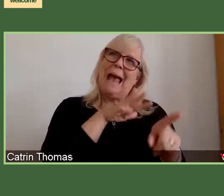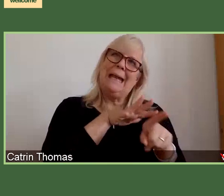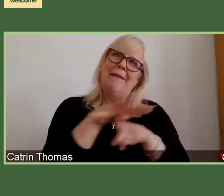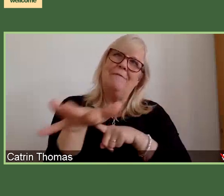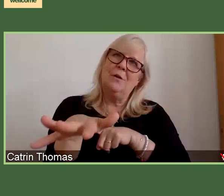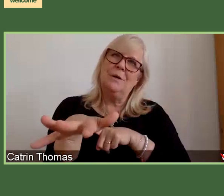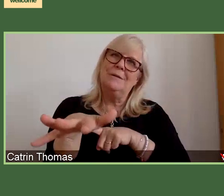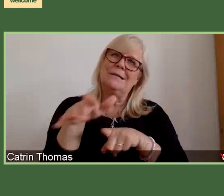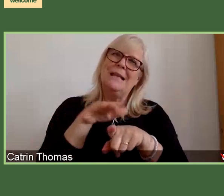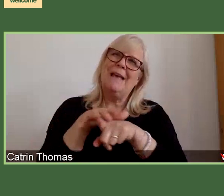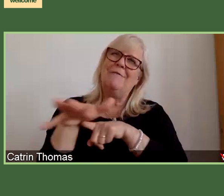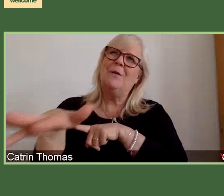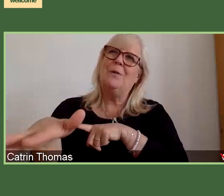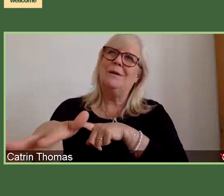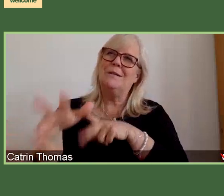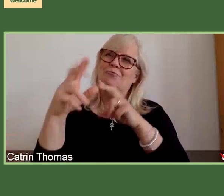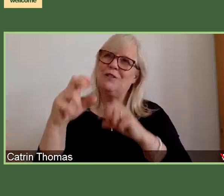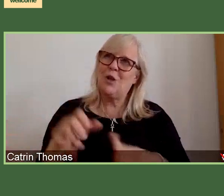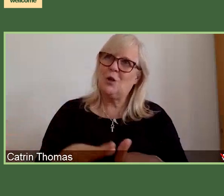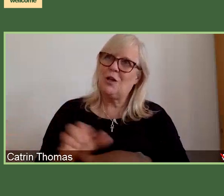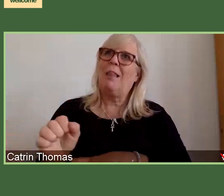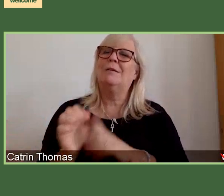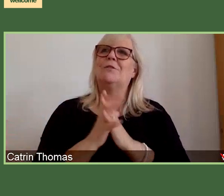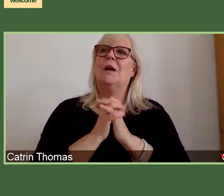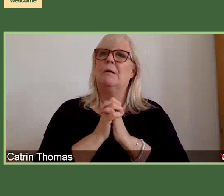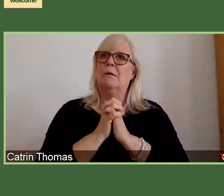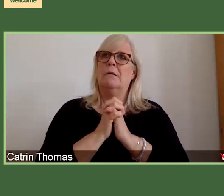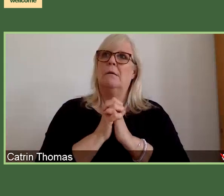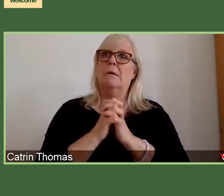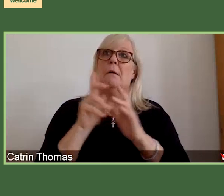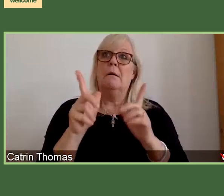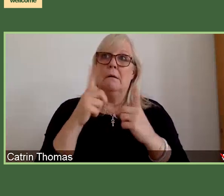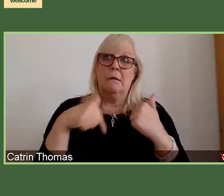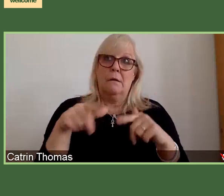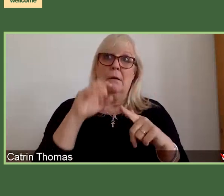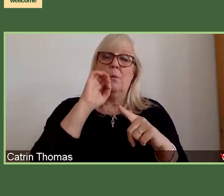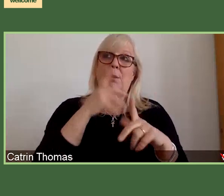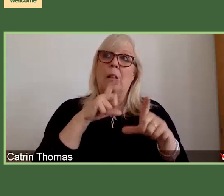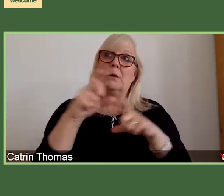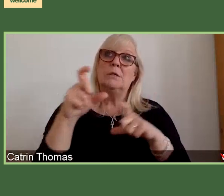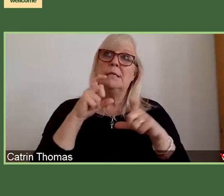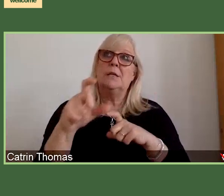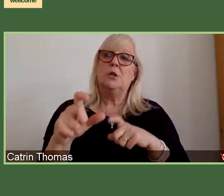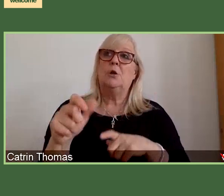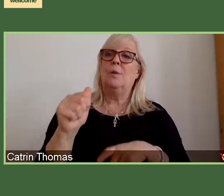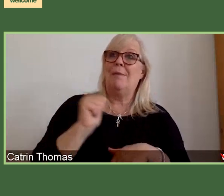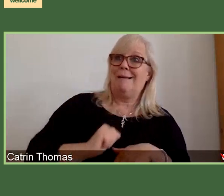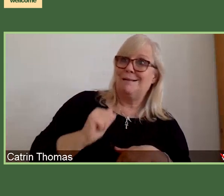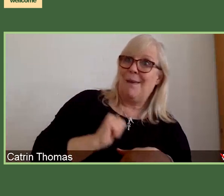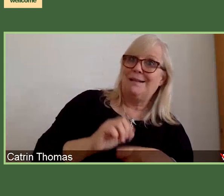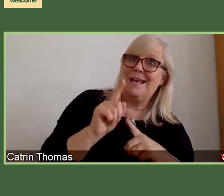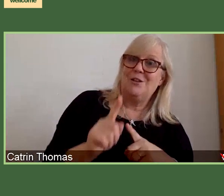continue with our expectation that institutions provide mentorship and sponsorship